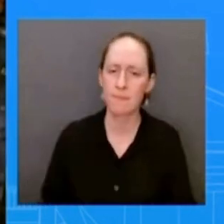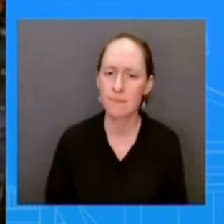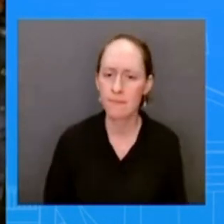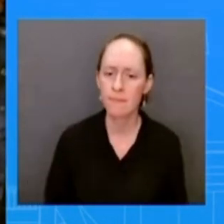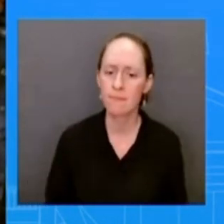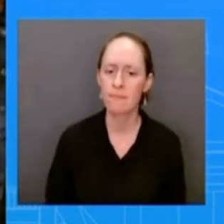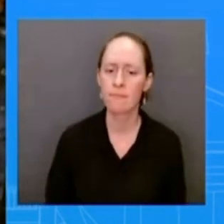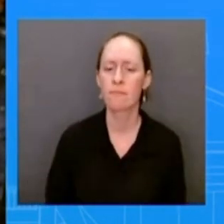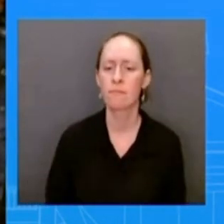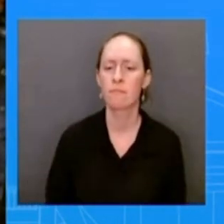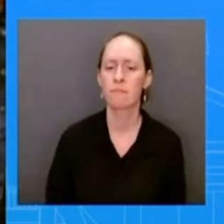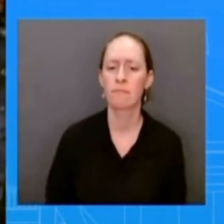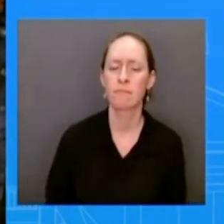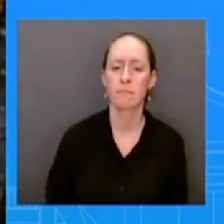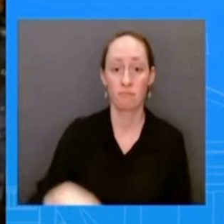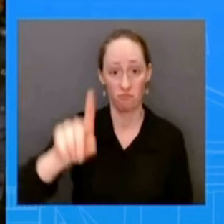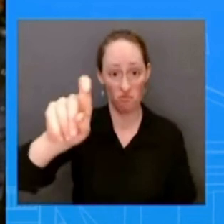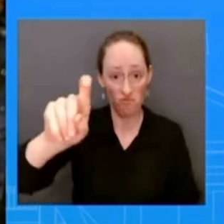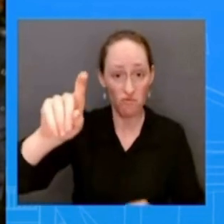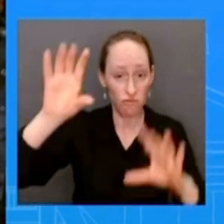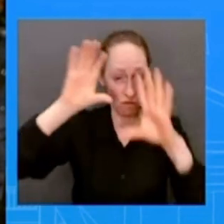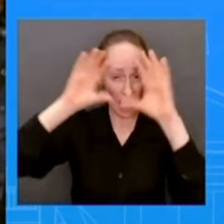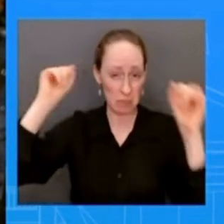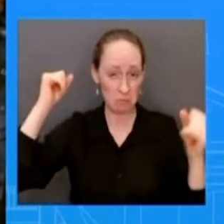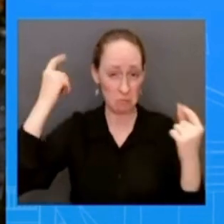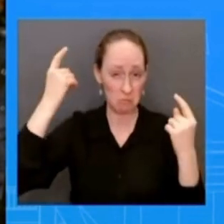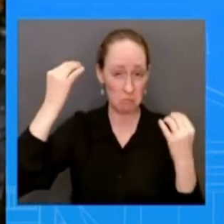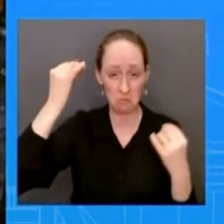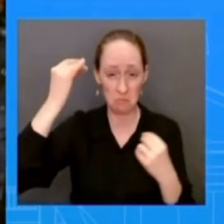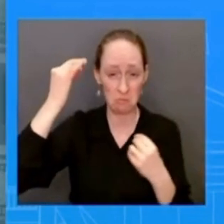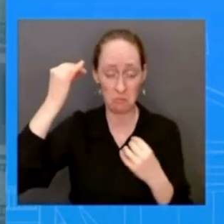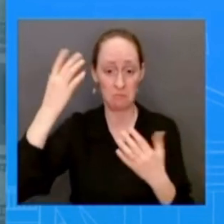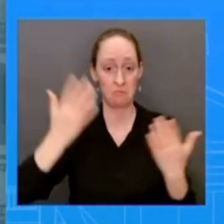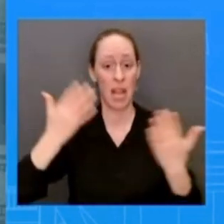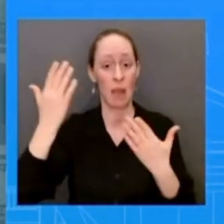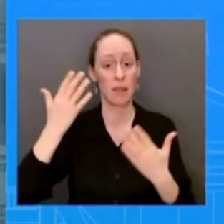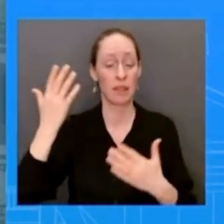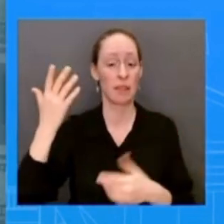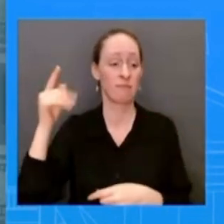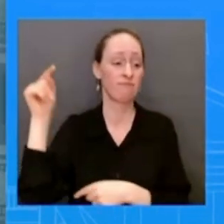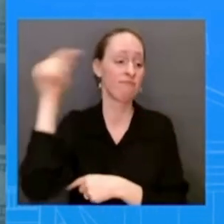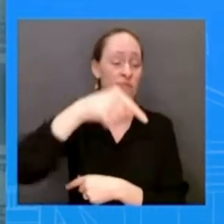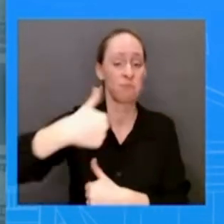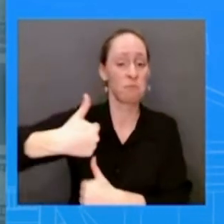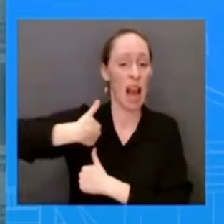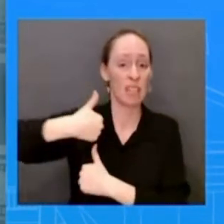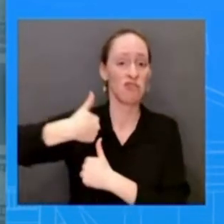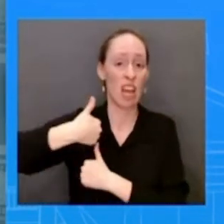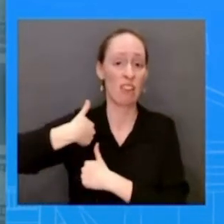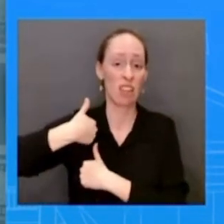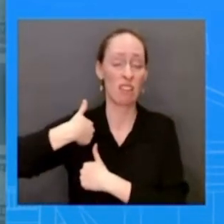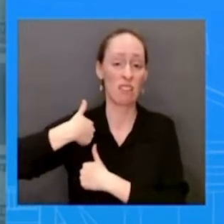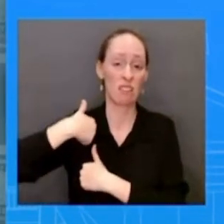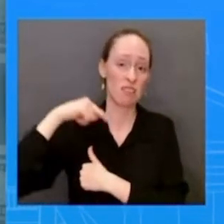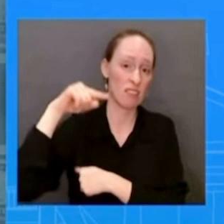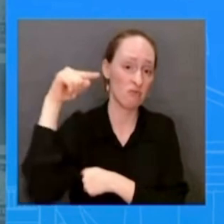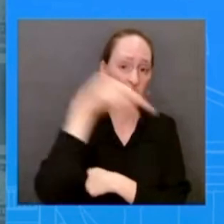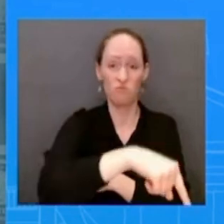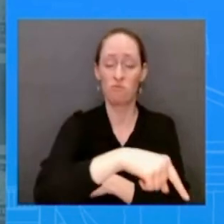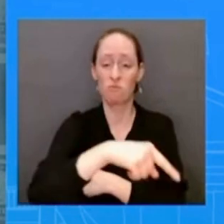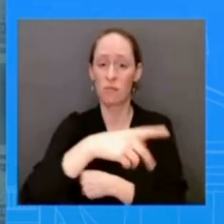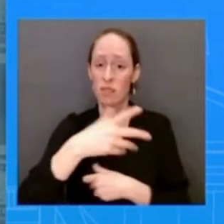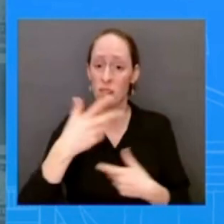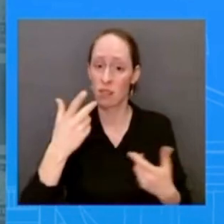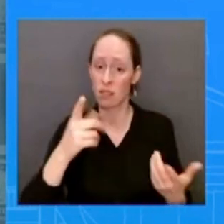the u.s military to disrupt cartel operations i'm just not going to get into uh the military and how it's being used okay